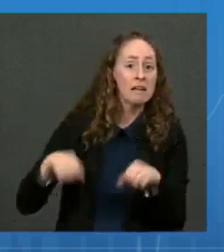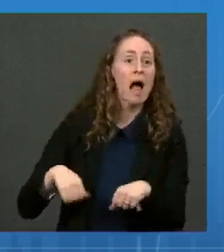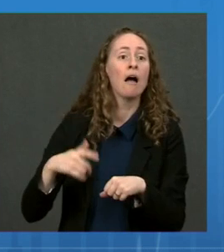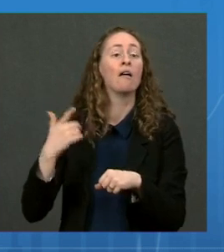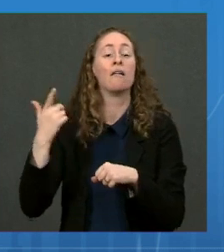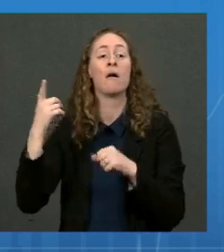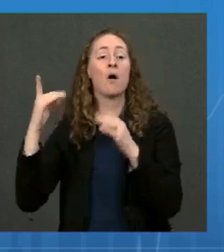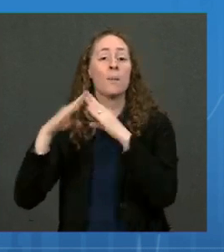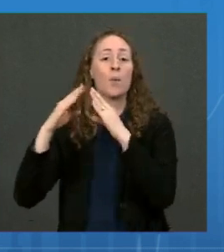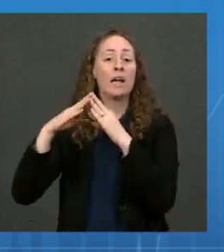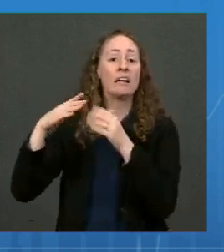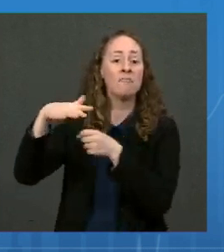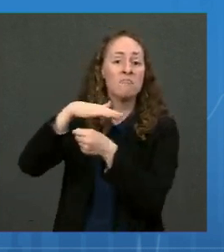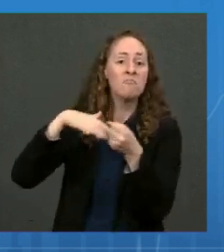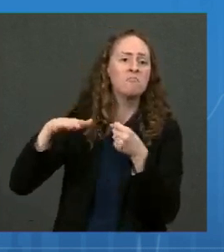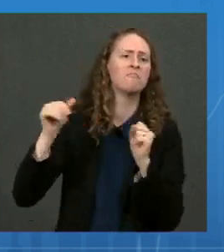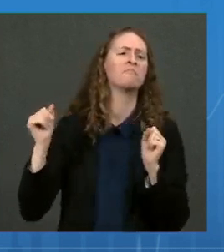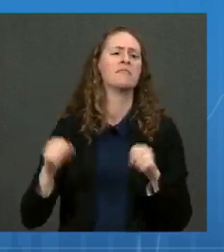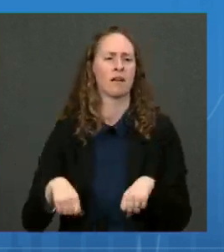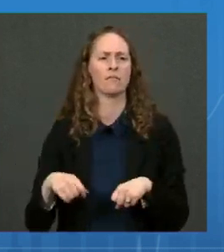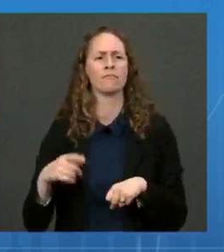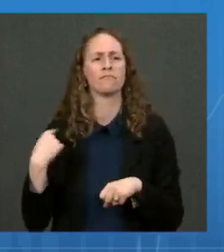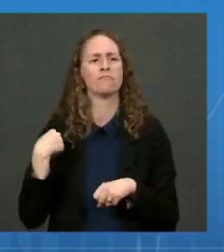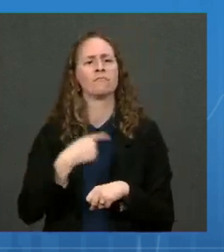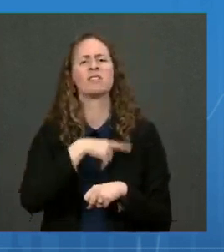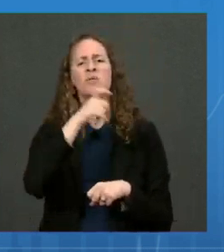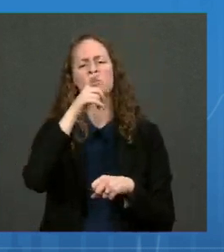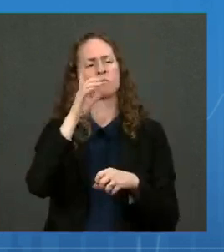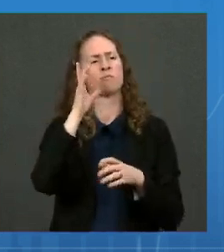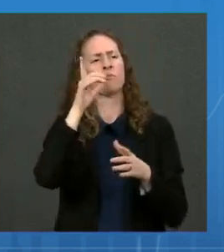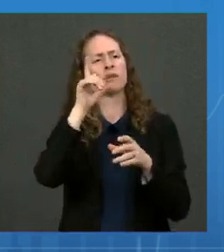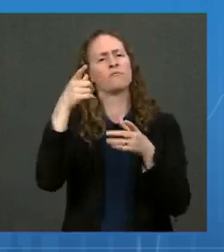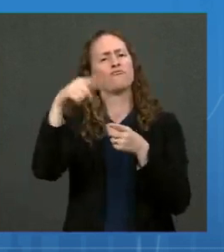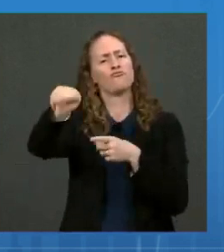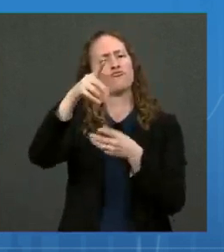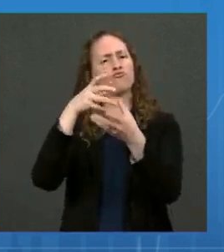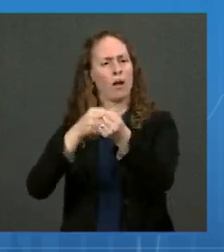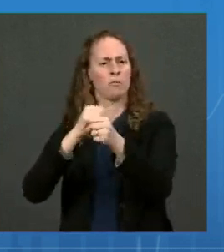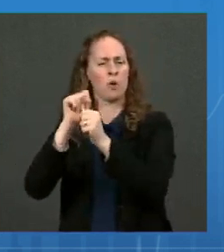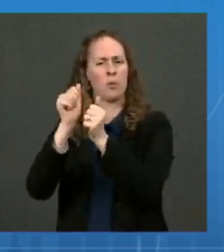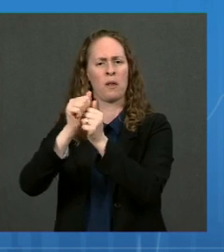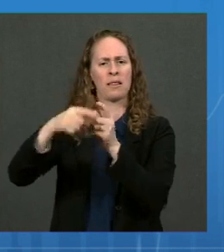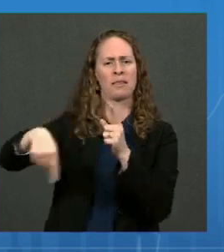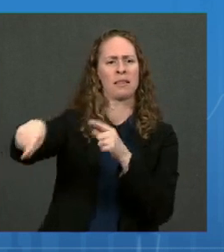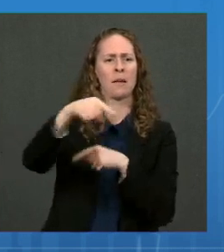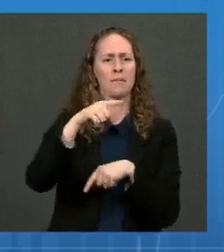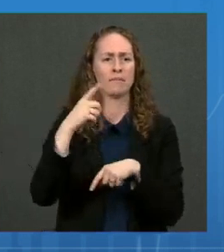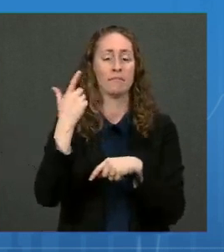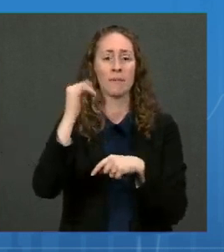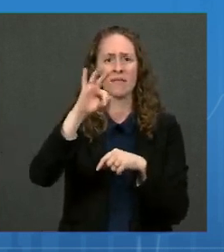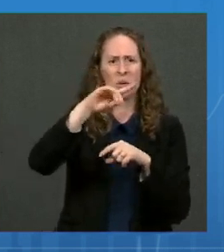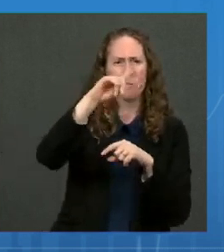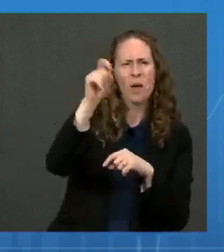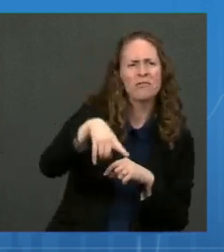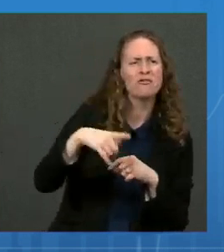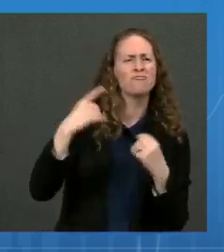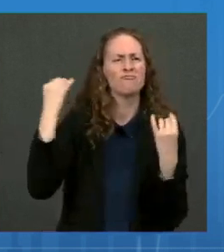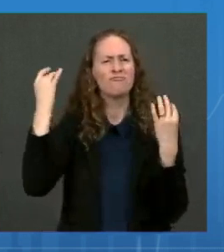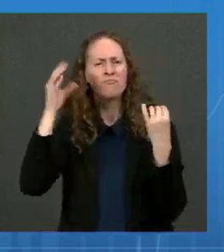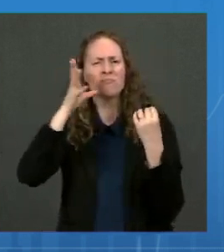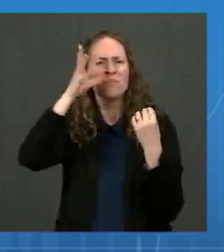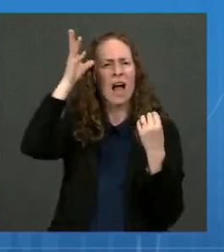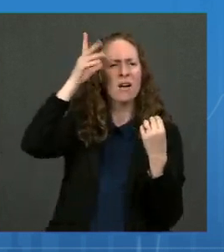And we'll work with trusted messengers, as we have throughout, particularly those trusted messengers who can answer questions for parents and kids. So